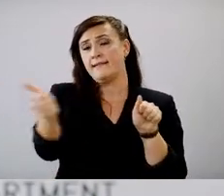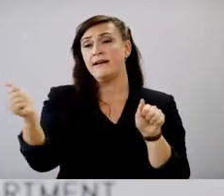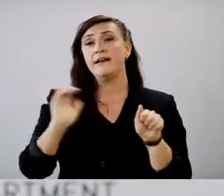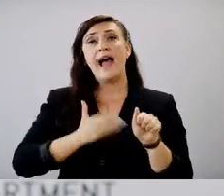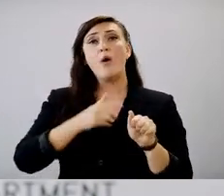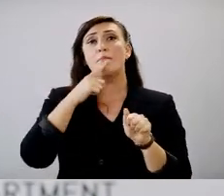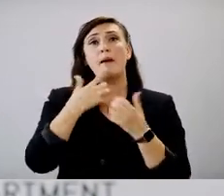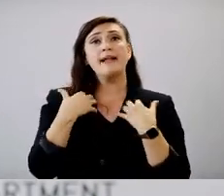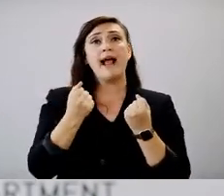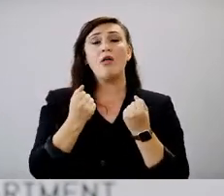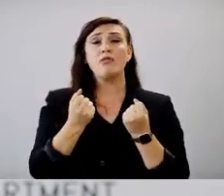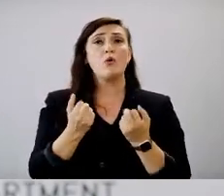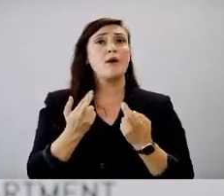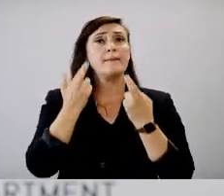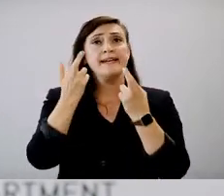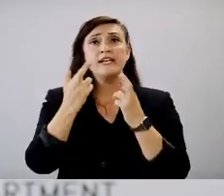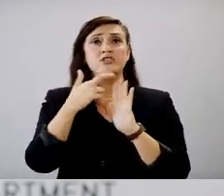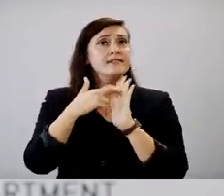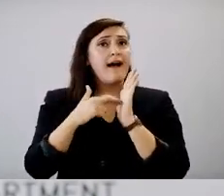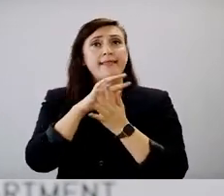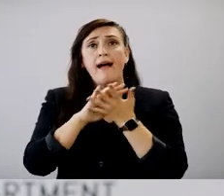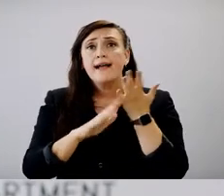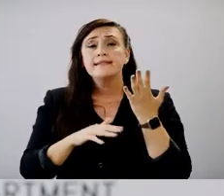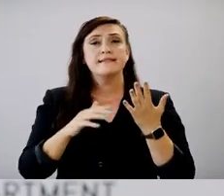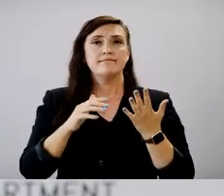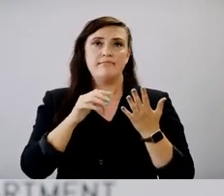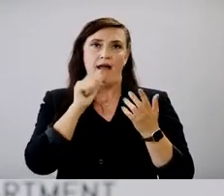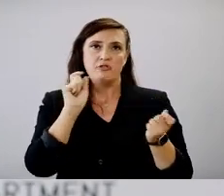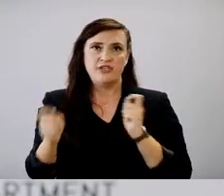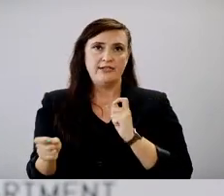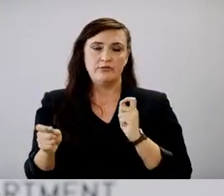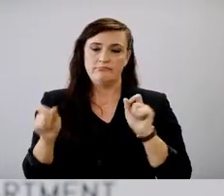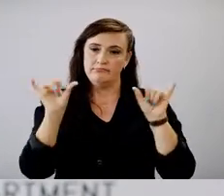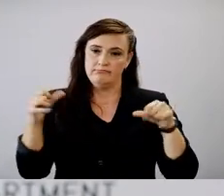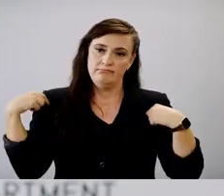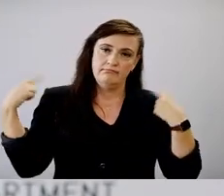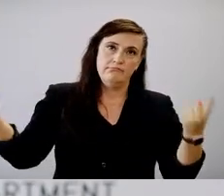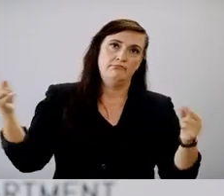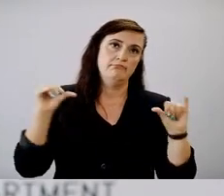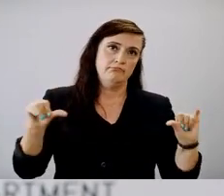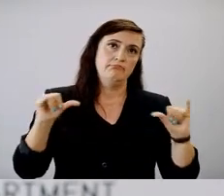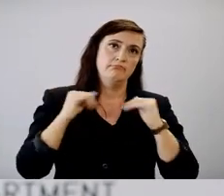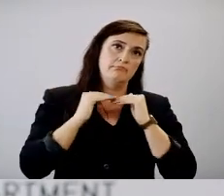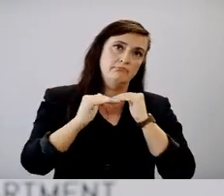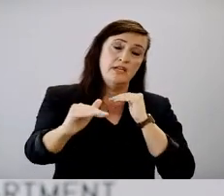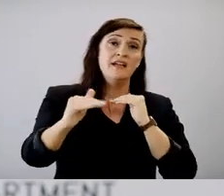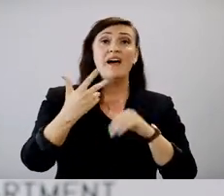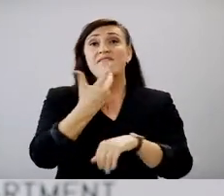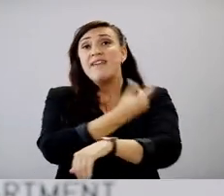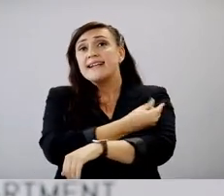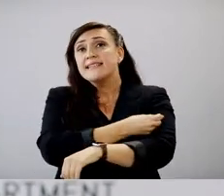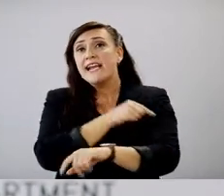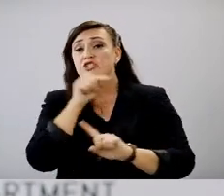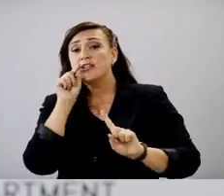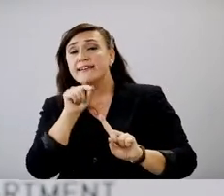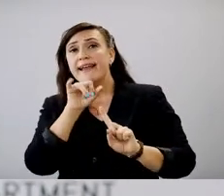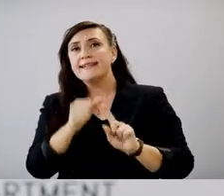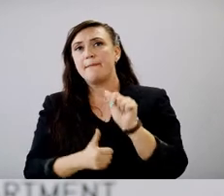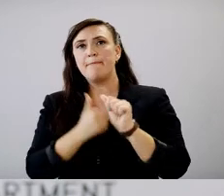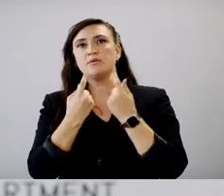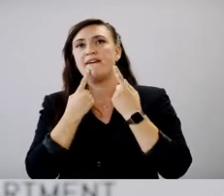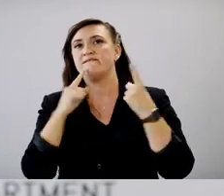have not changed. They, they have remained constant. Um, vaccination is the most